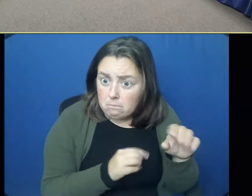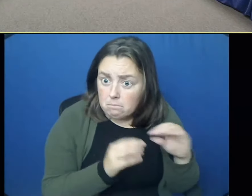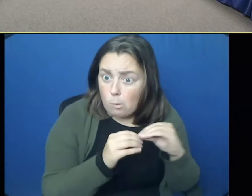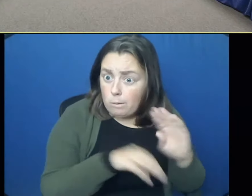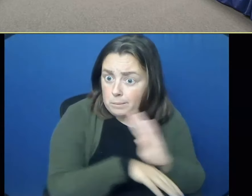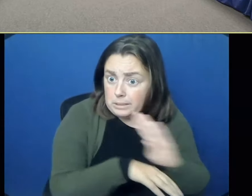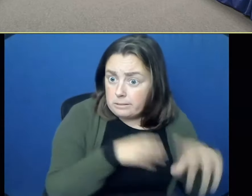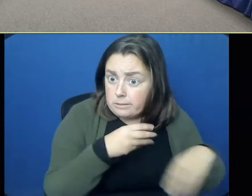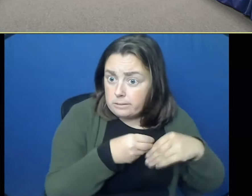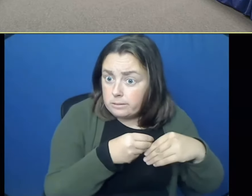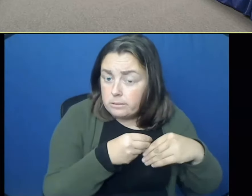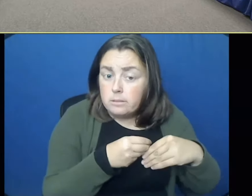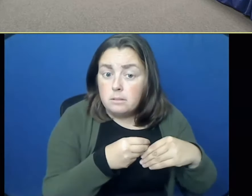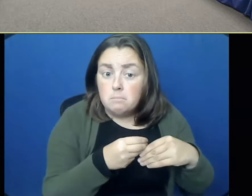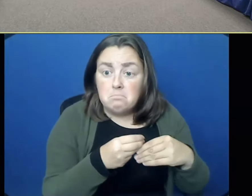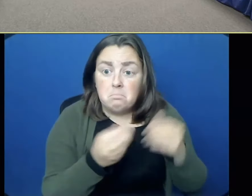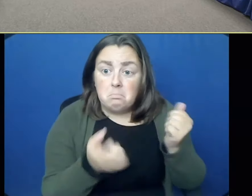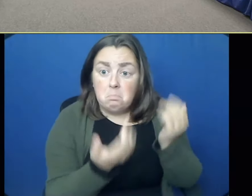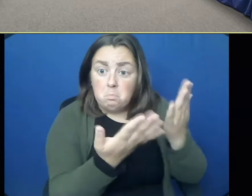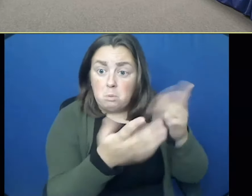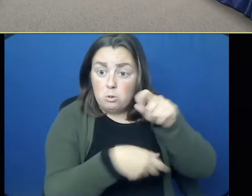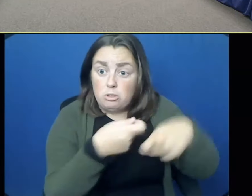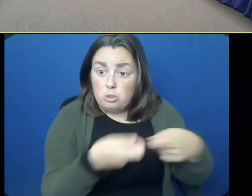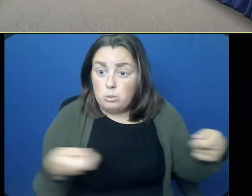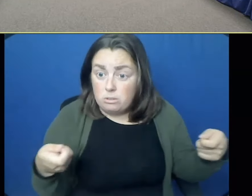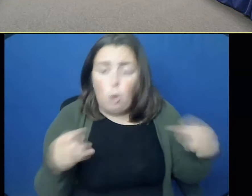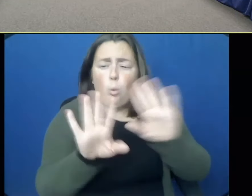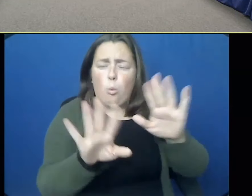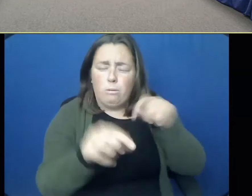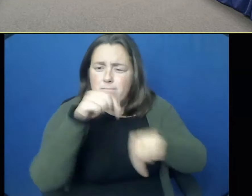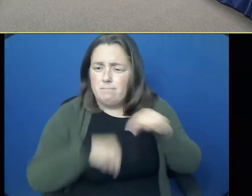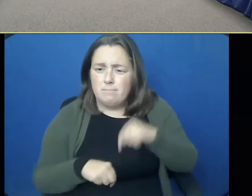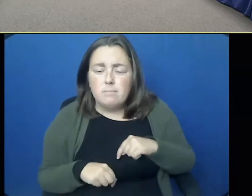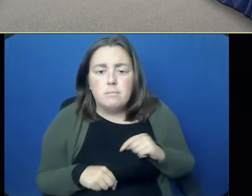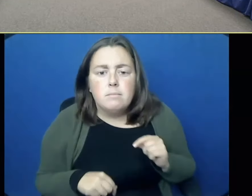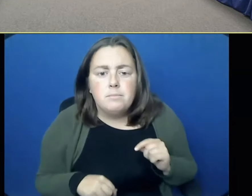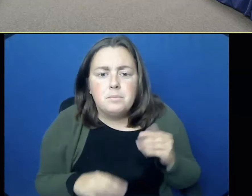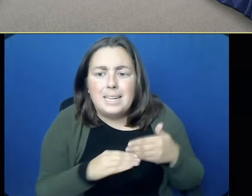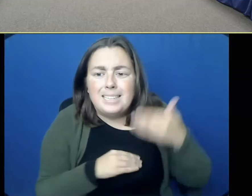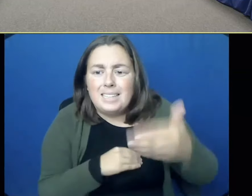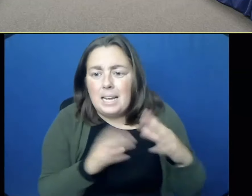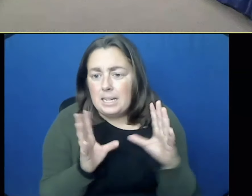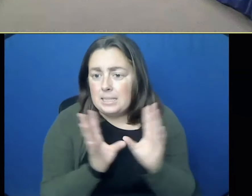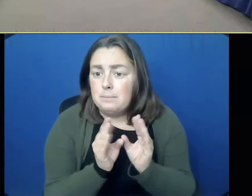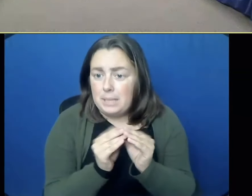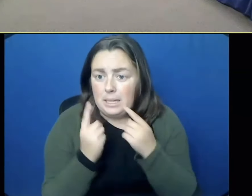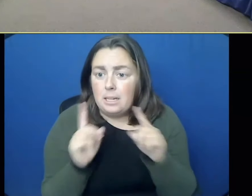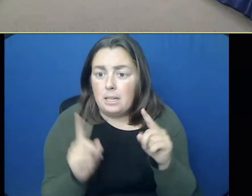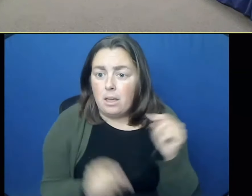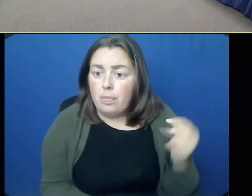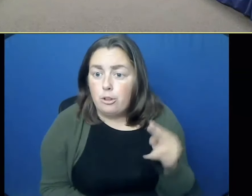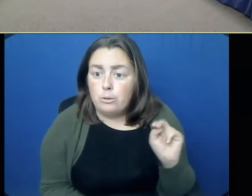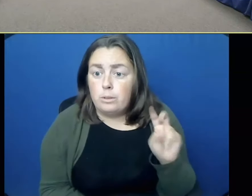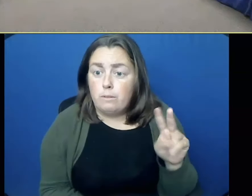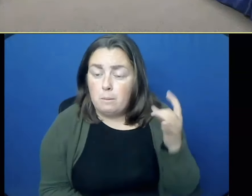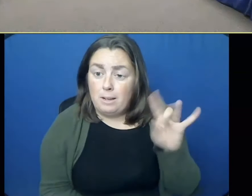So, I would just make a motion to adjourn the meeting. I'm sorry, before we do that, I'm to see how it's starting next. Meeting is going to the Thursday of the 18th,